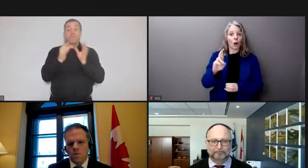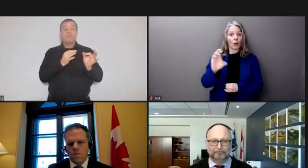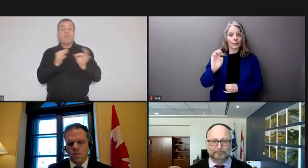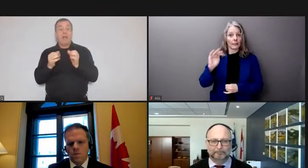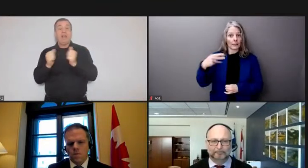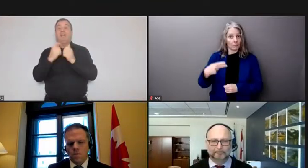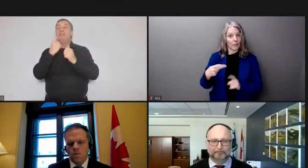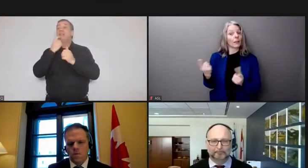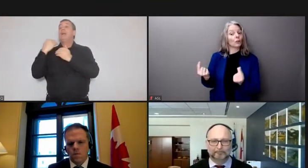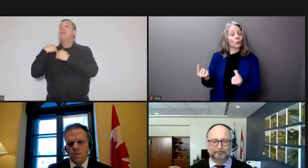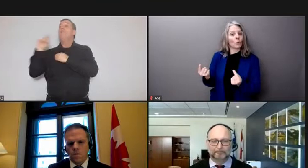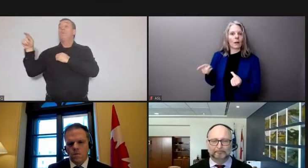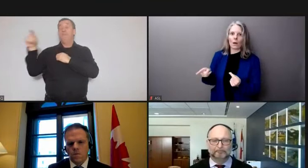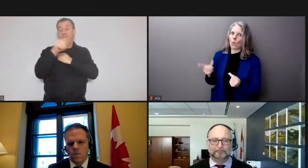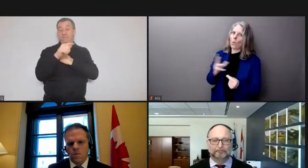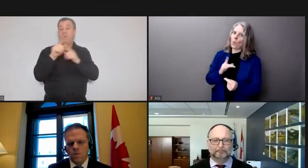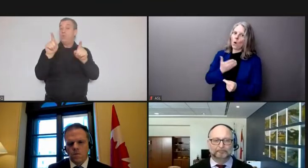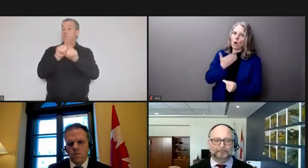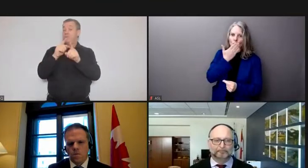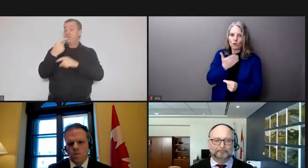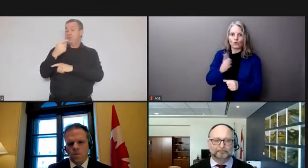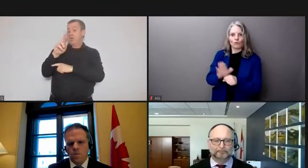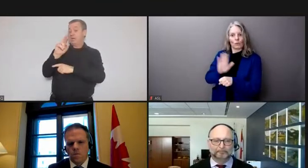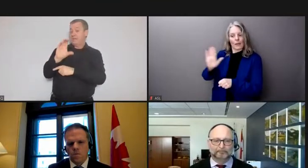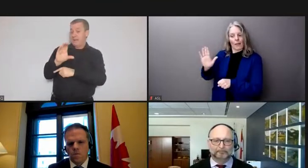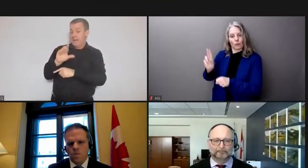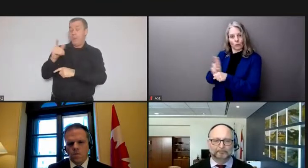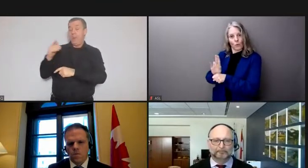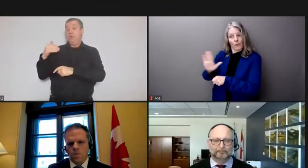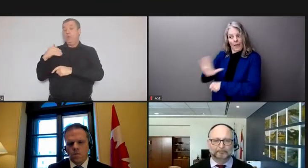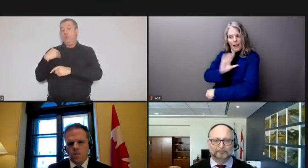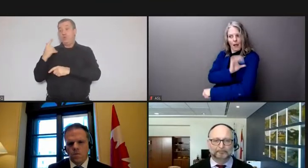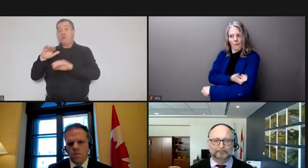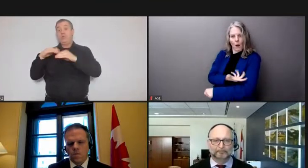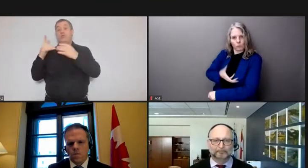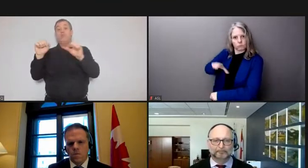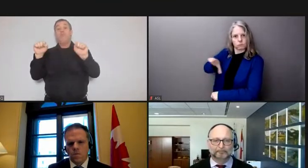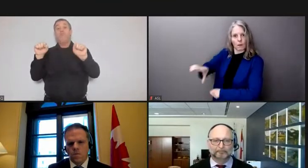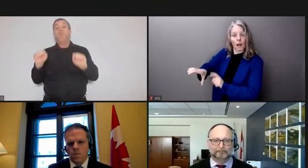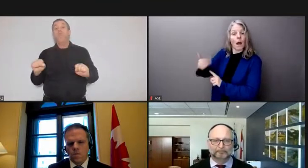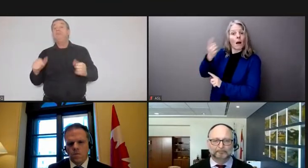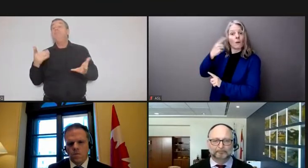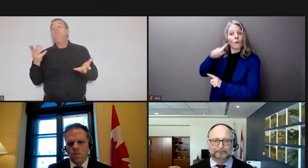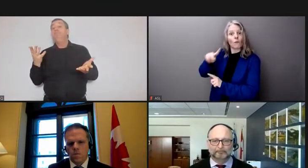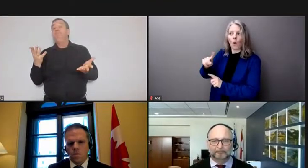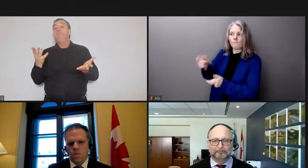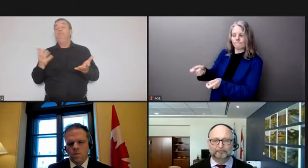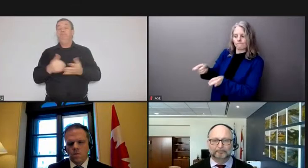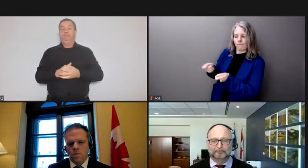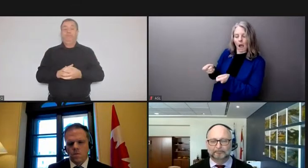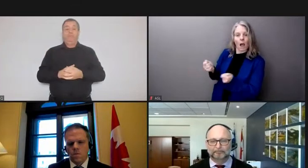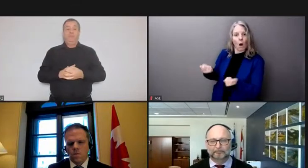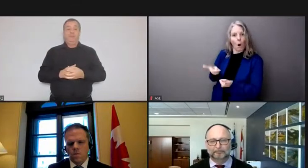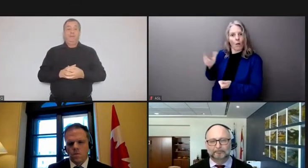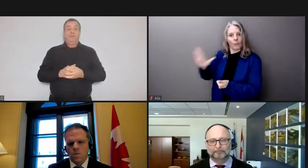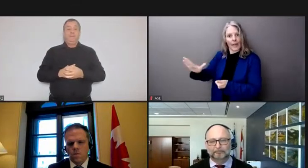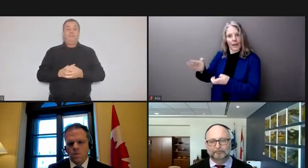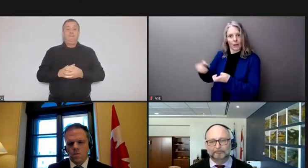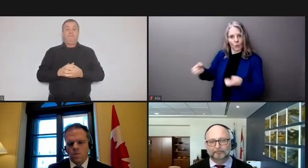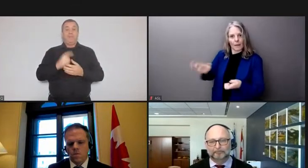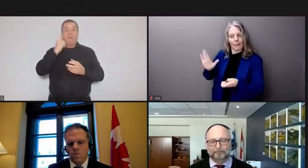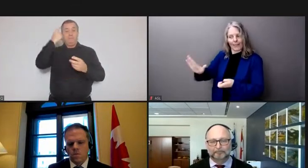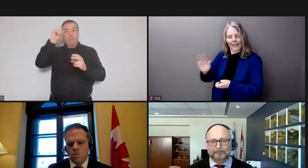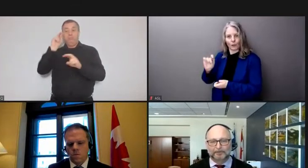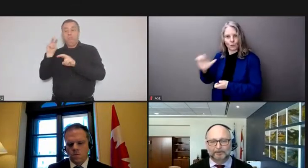a full use of the delegated authorities to them to ensure that we can commandeer all of the assets the equipment and the tools that are